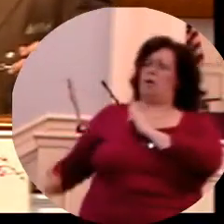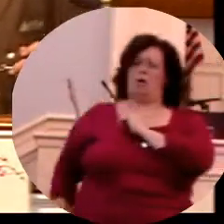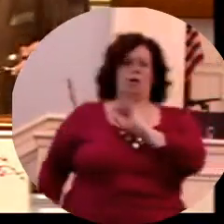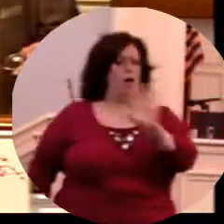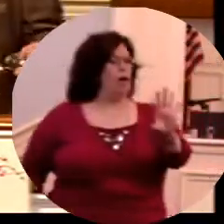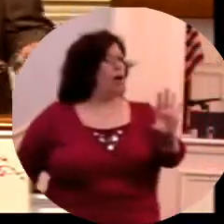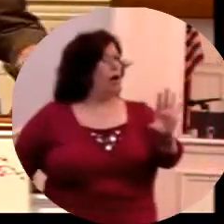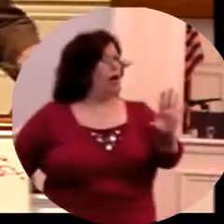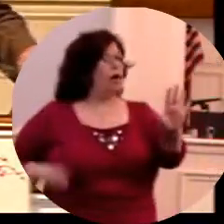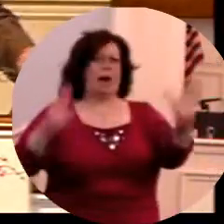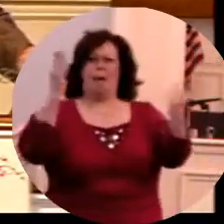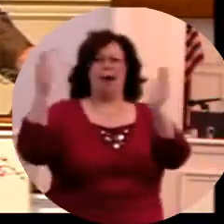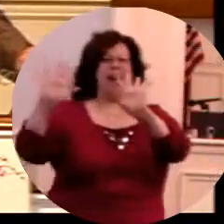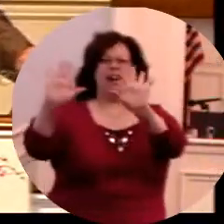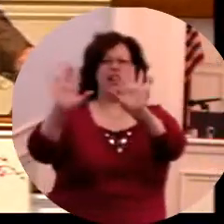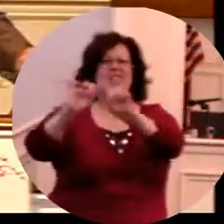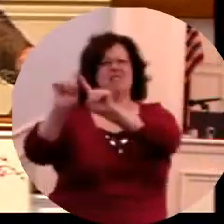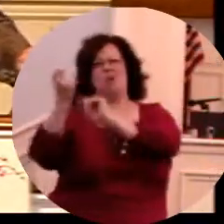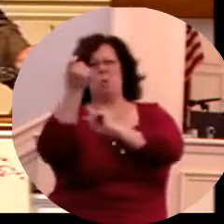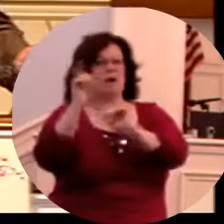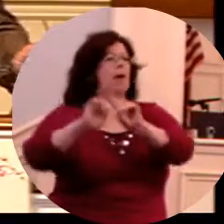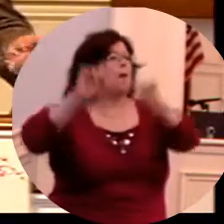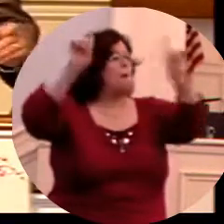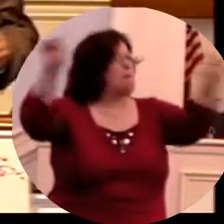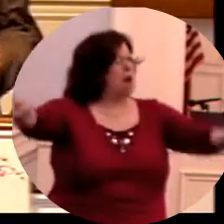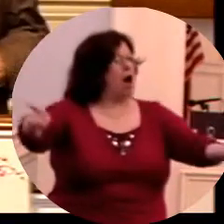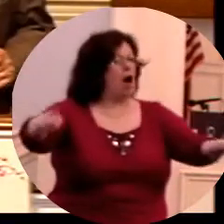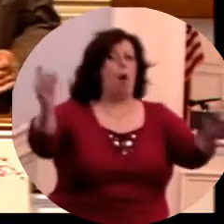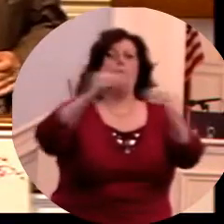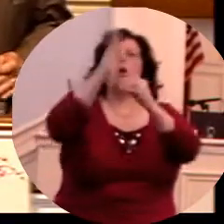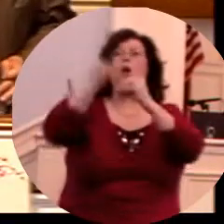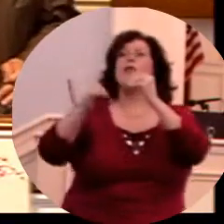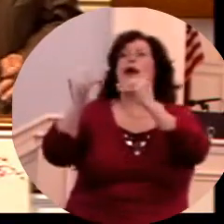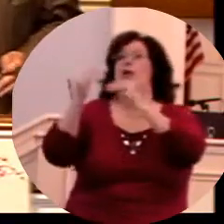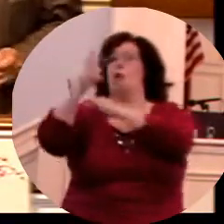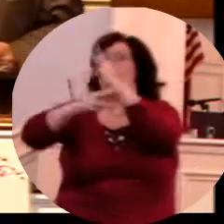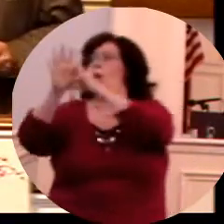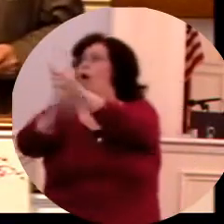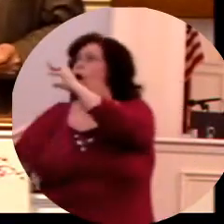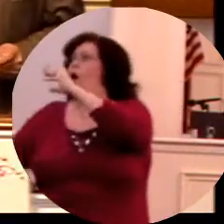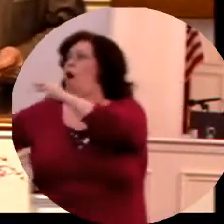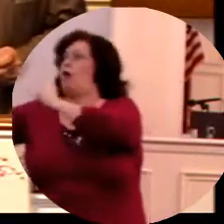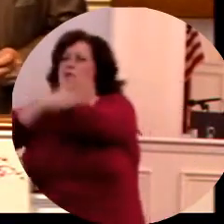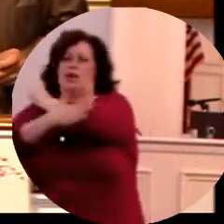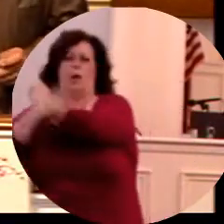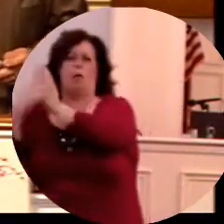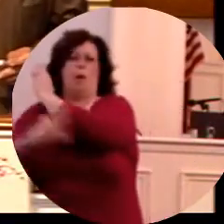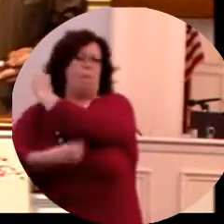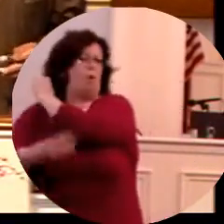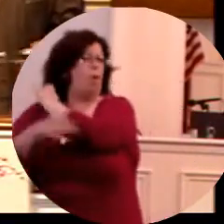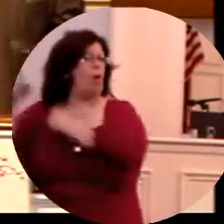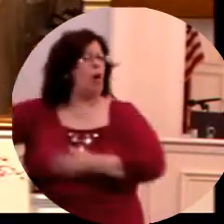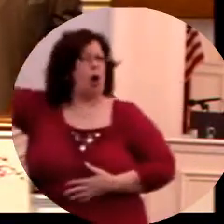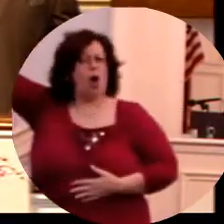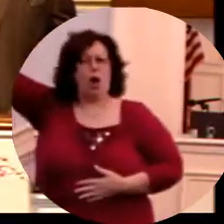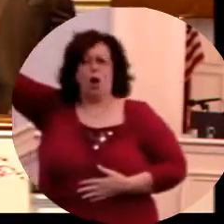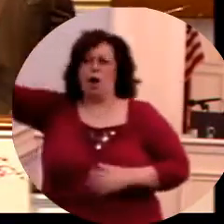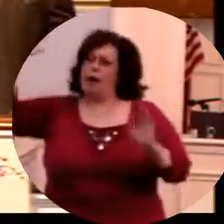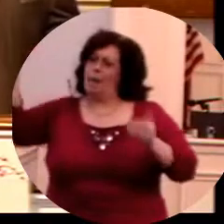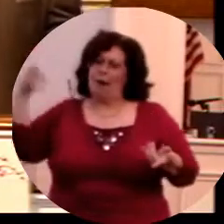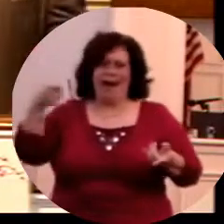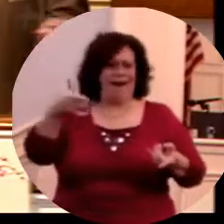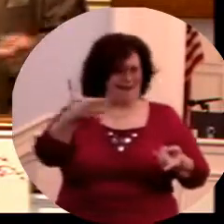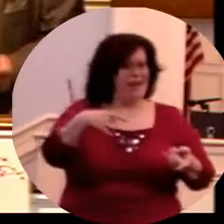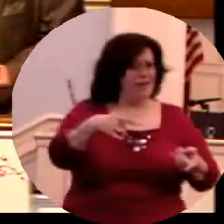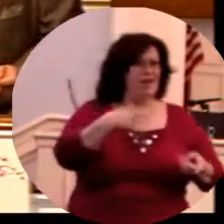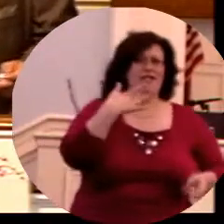the world has today. You can be sure of that, friend. Mark that down somewhere. You have more than most of the world has. I'll tell you what, we